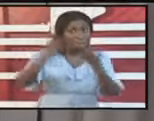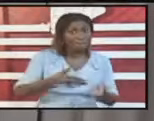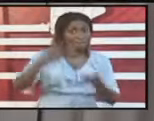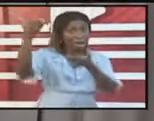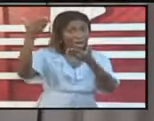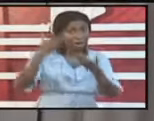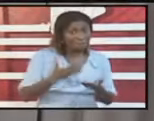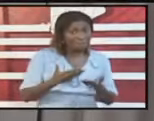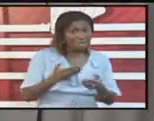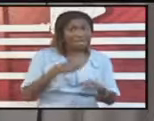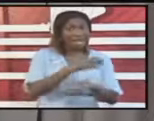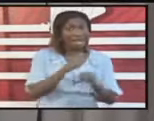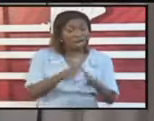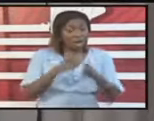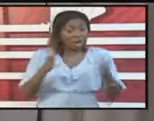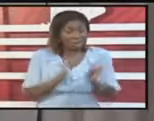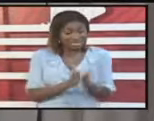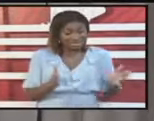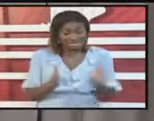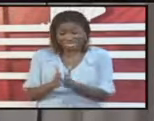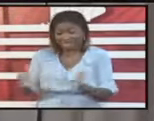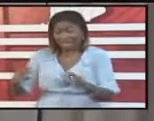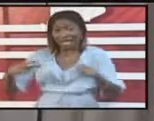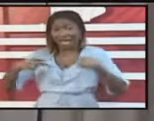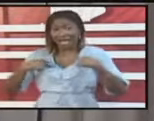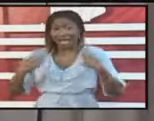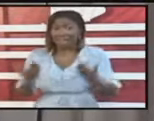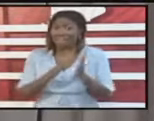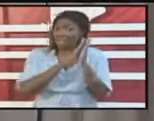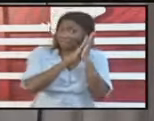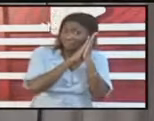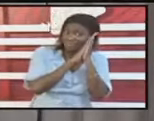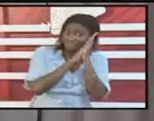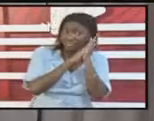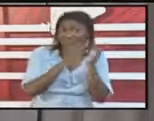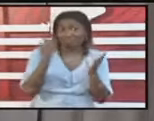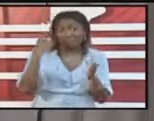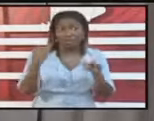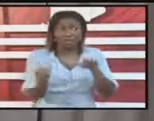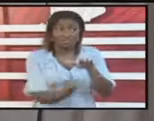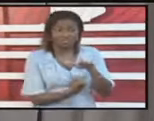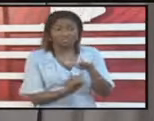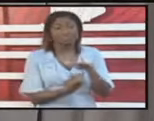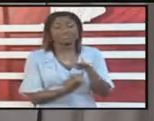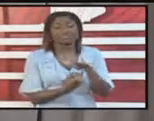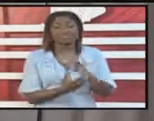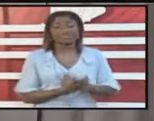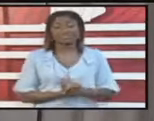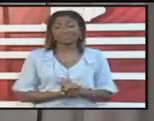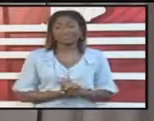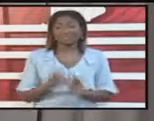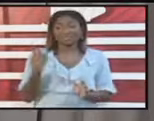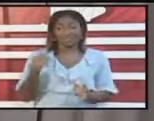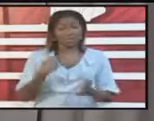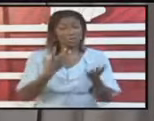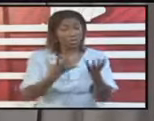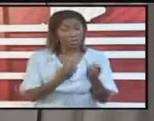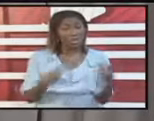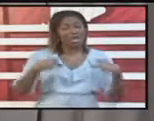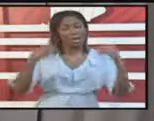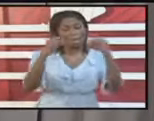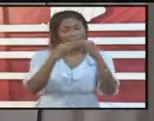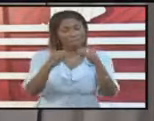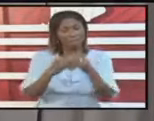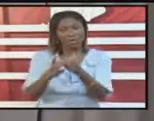ability or capacity in our public health care system to state quarantine. we're looking to increase on the state quarantine, state supervised quarantine